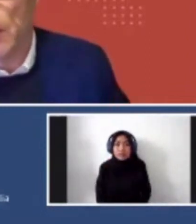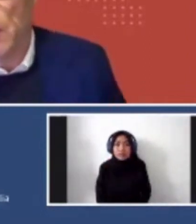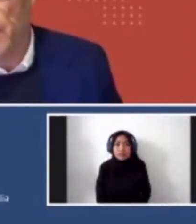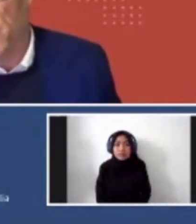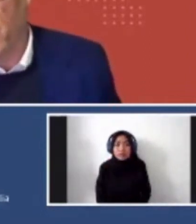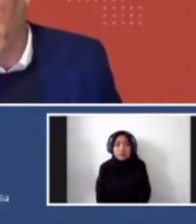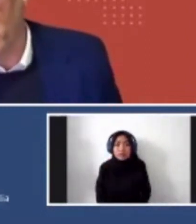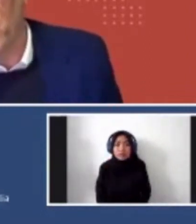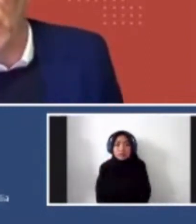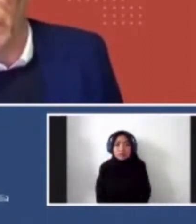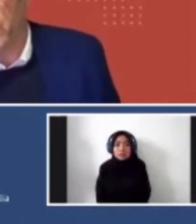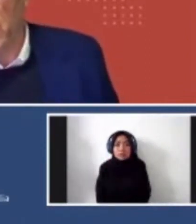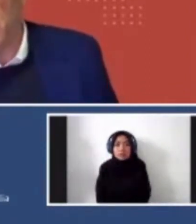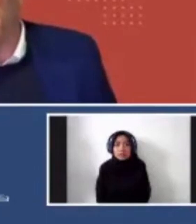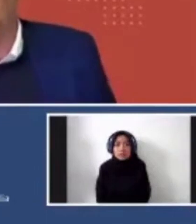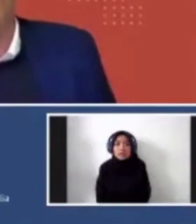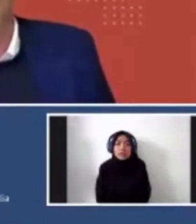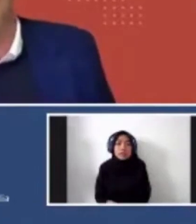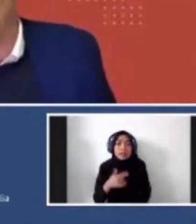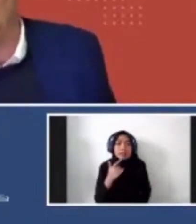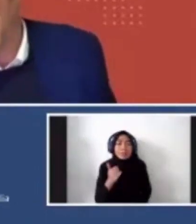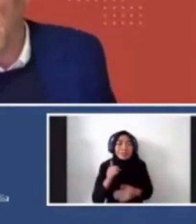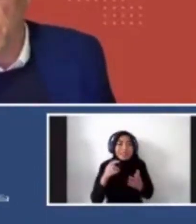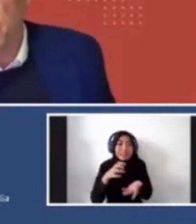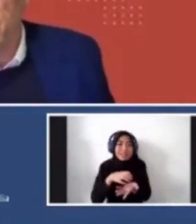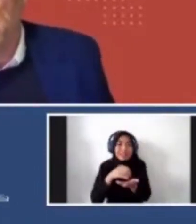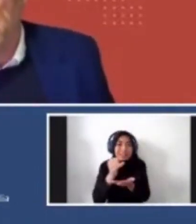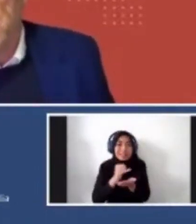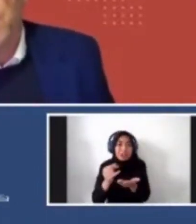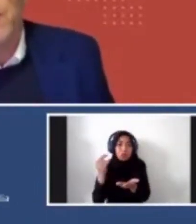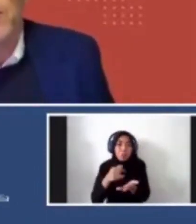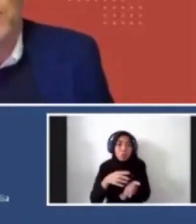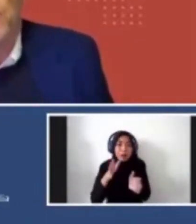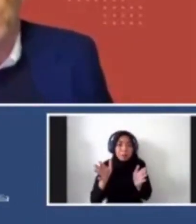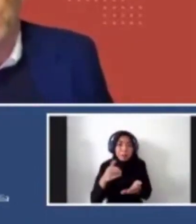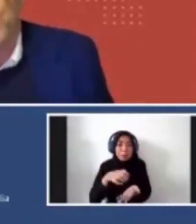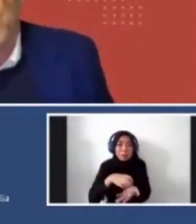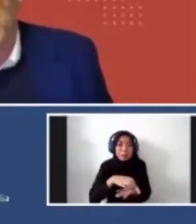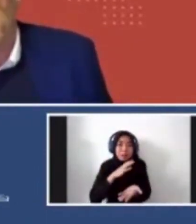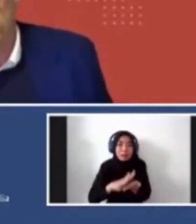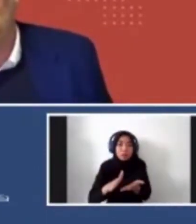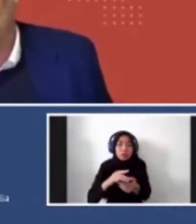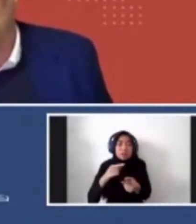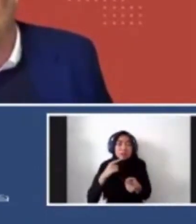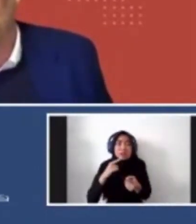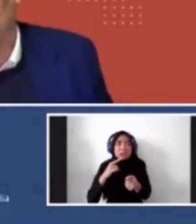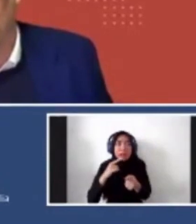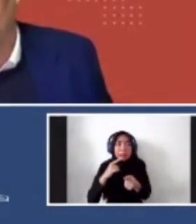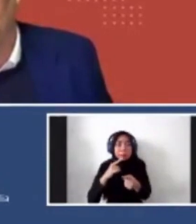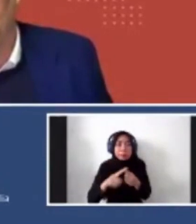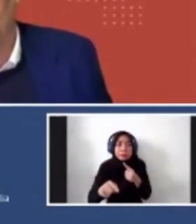um, because it's the bulk of what we do. Um, but, um, certainly when we're teaching,